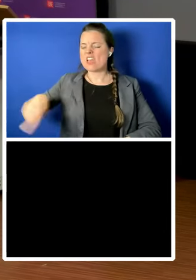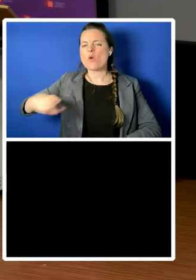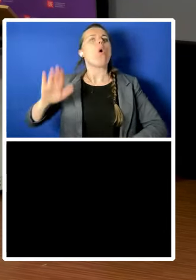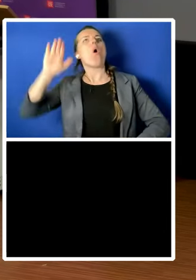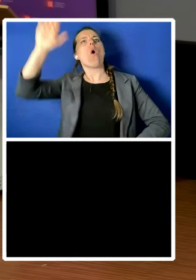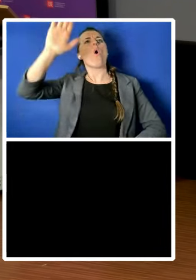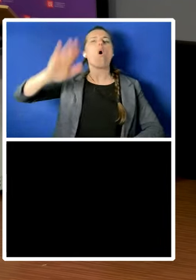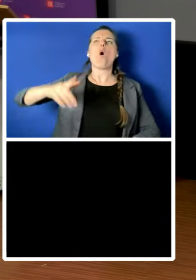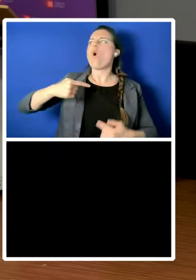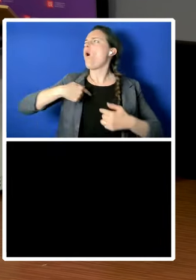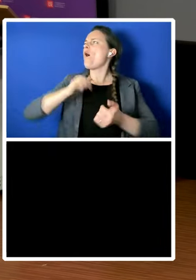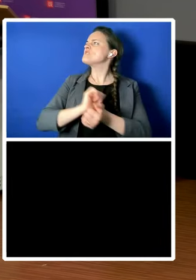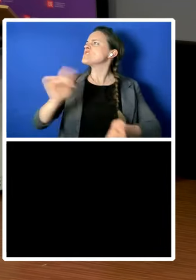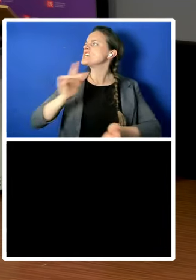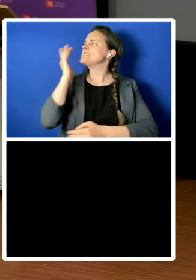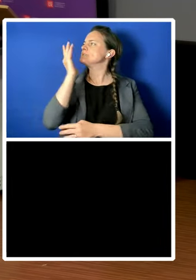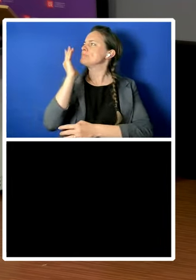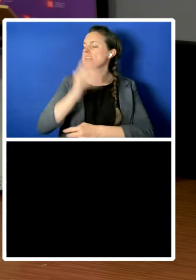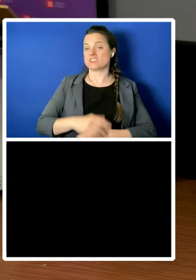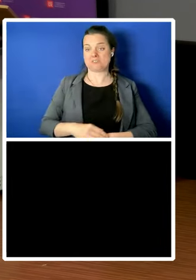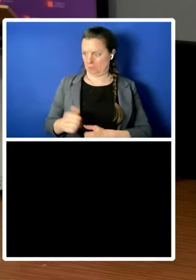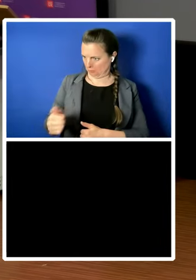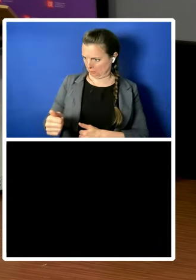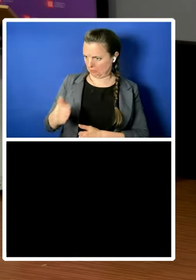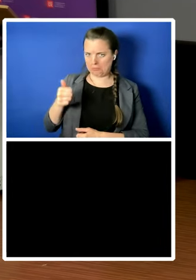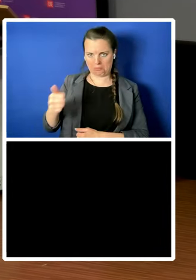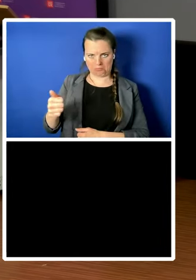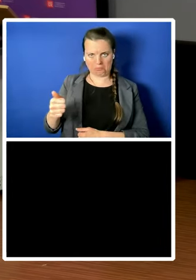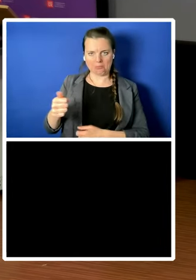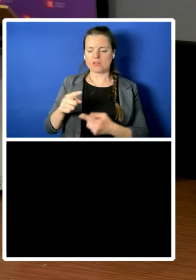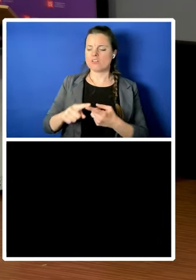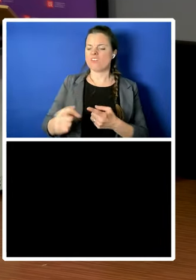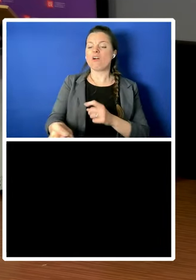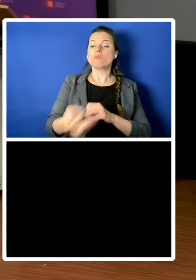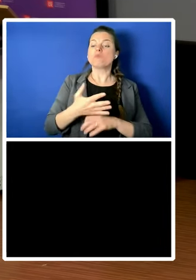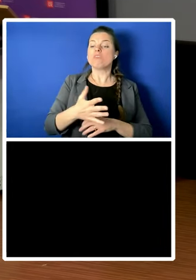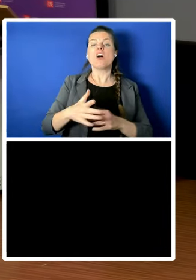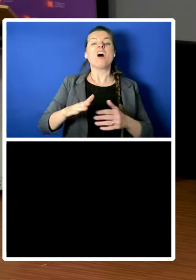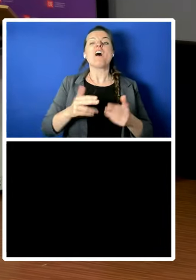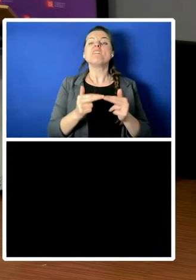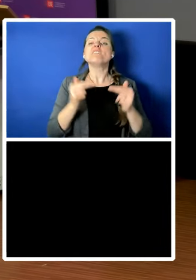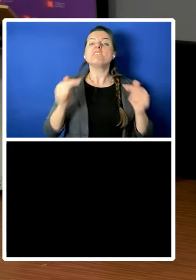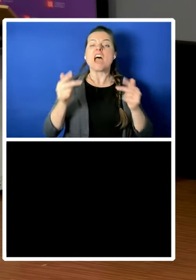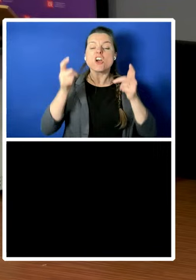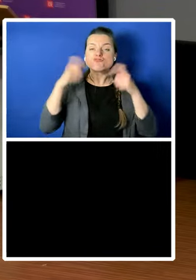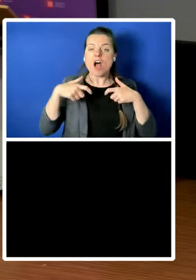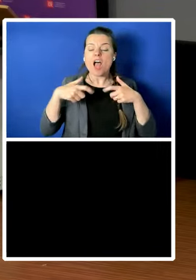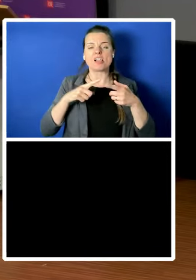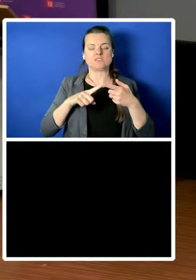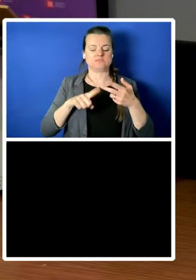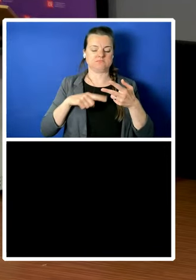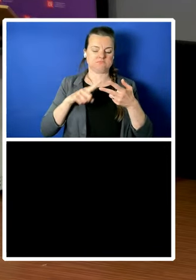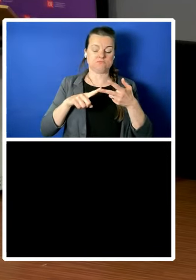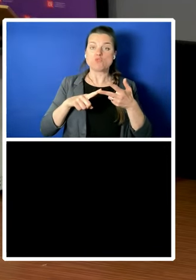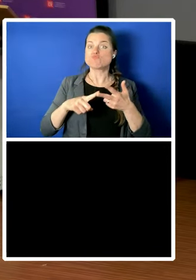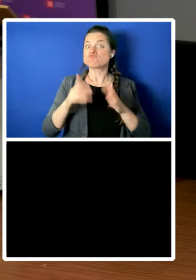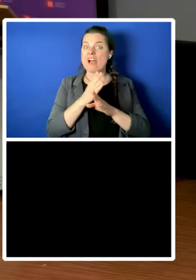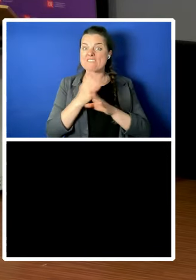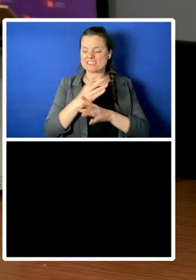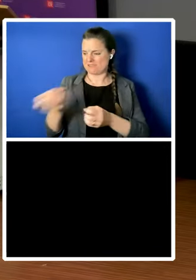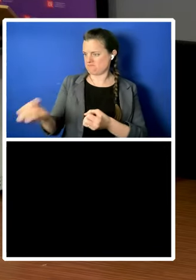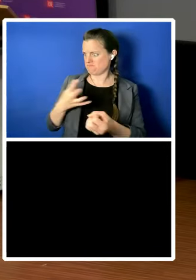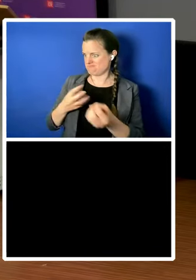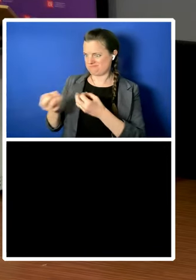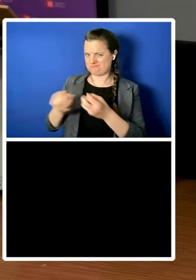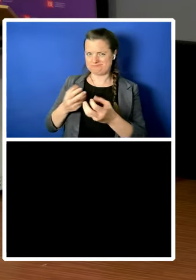a good one that's a really good one fair trials privacy you know and you'd get these different and I'm like yeah but what do you